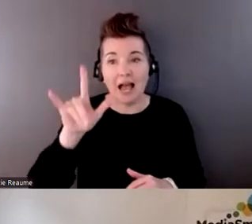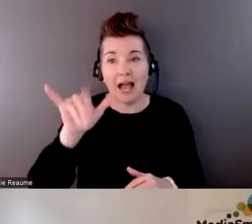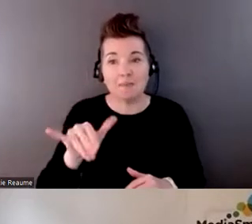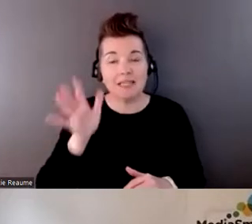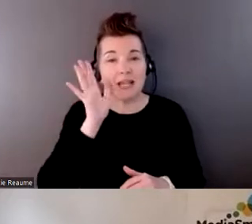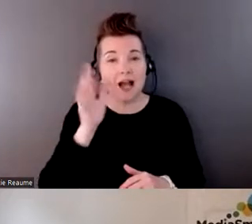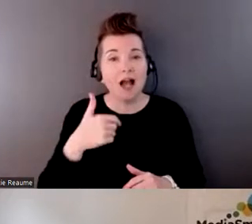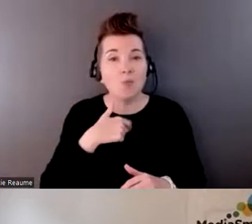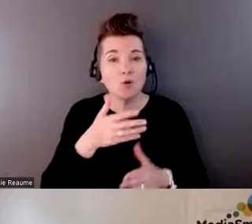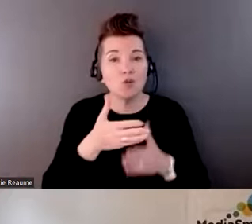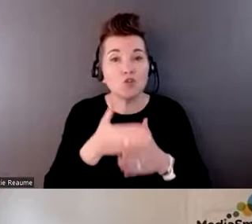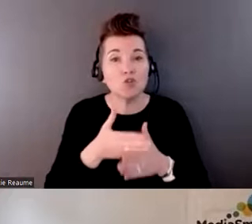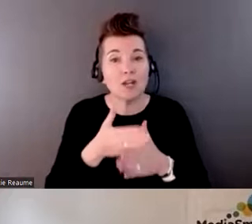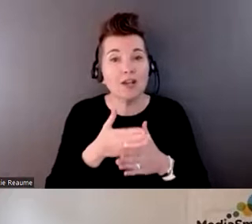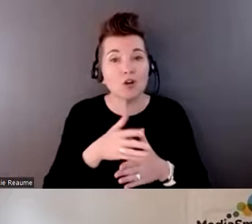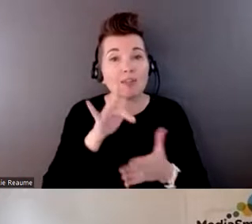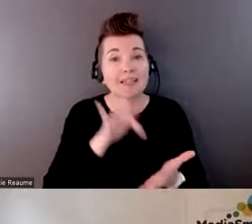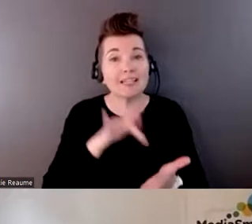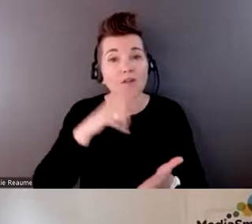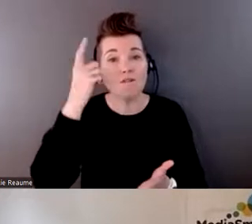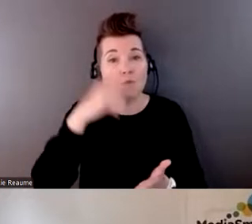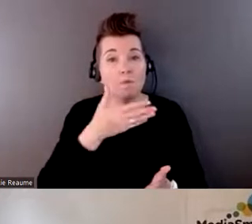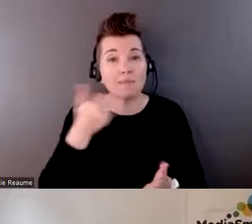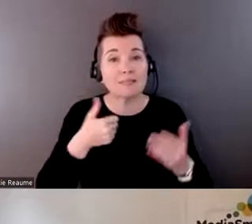practices report so that it can help people